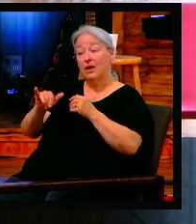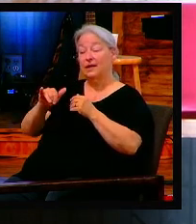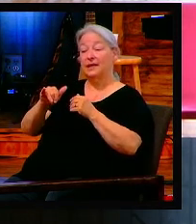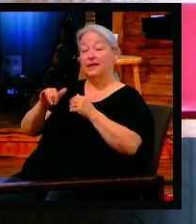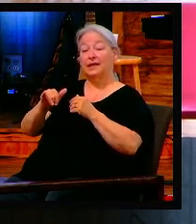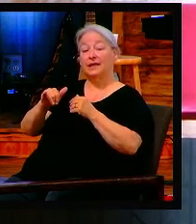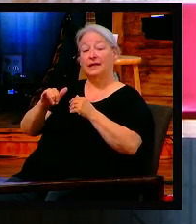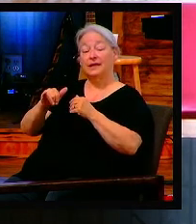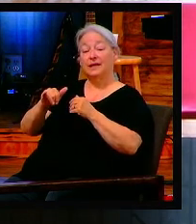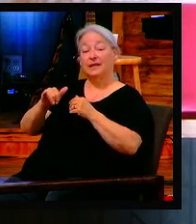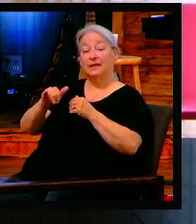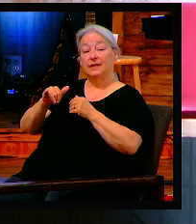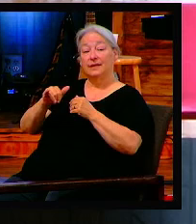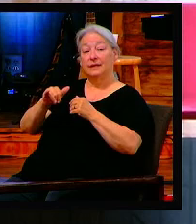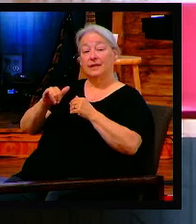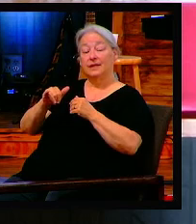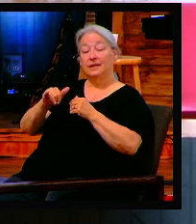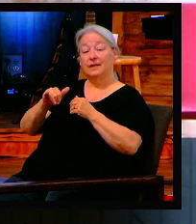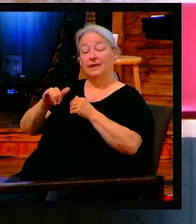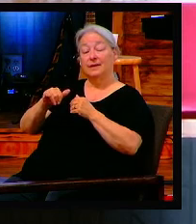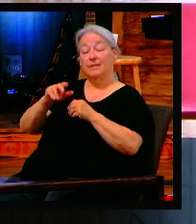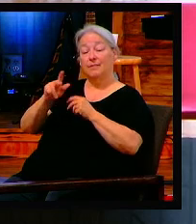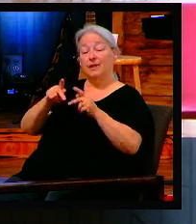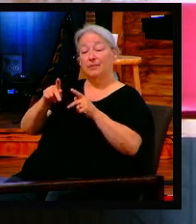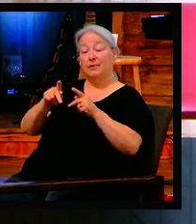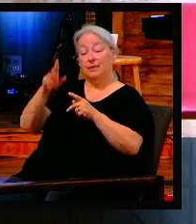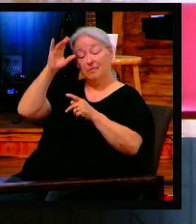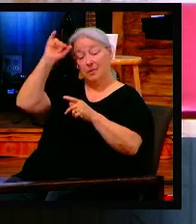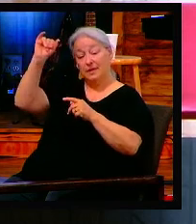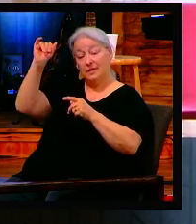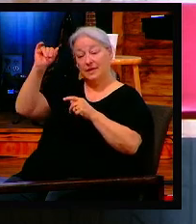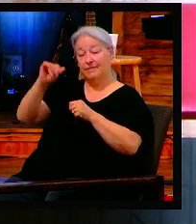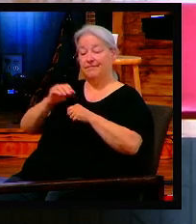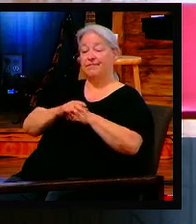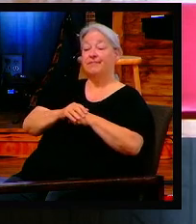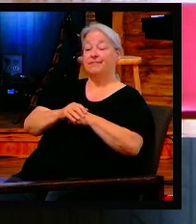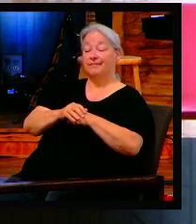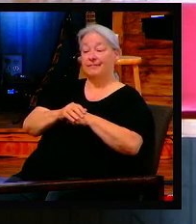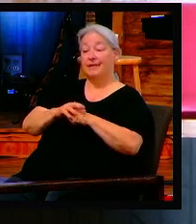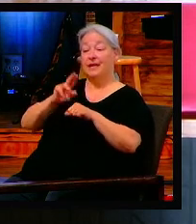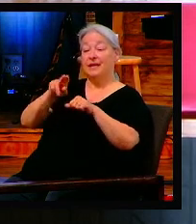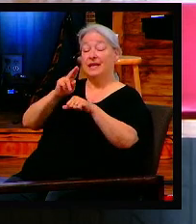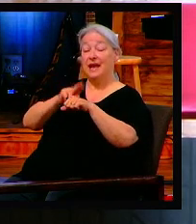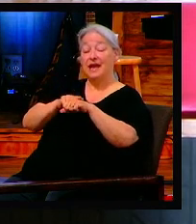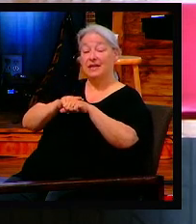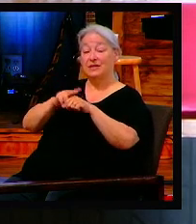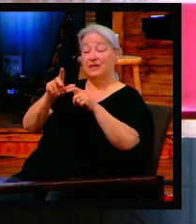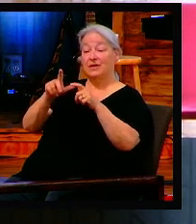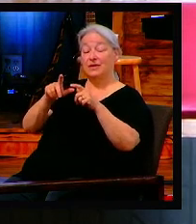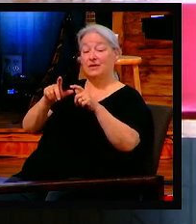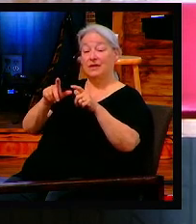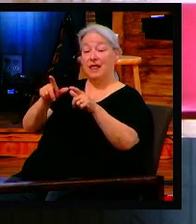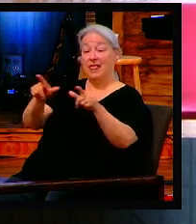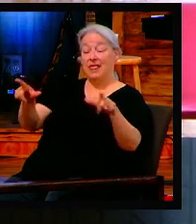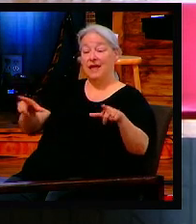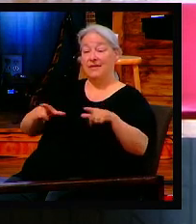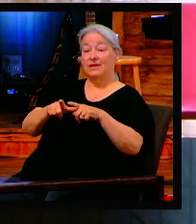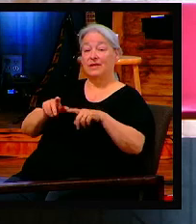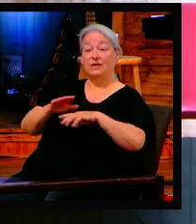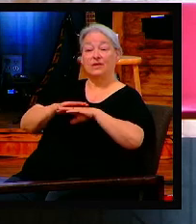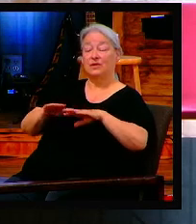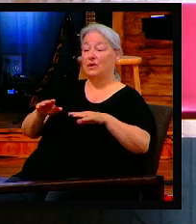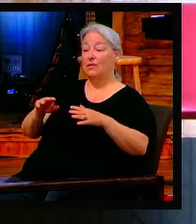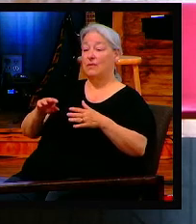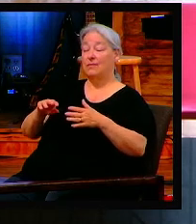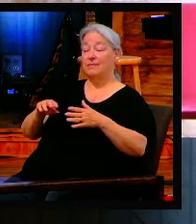At the national level, ladies, especially you mamas, listen to this. The Don't Mess With Our Kids